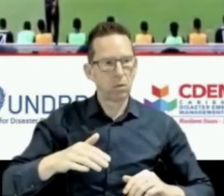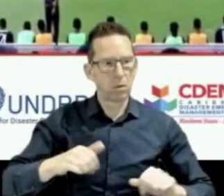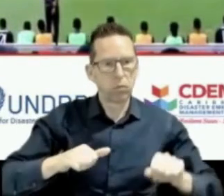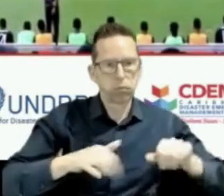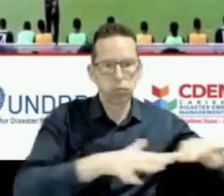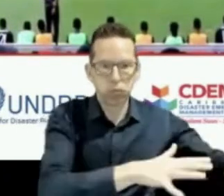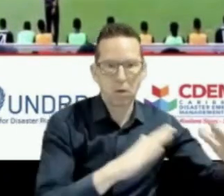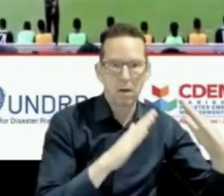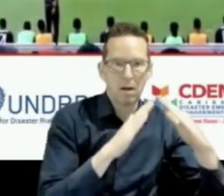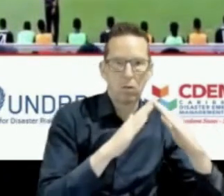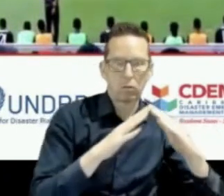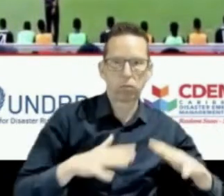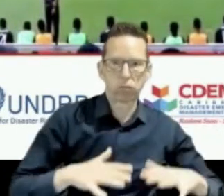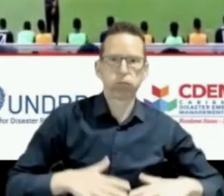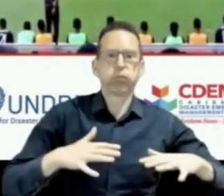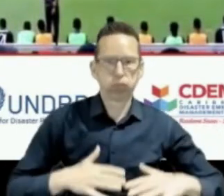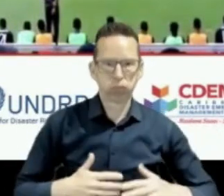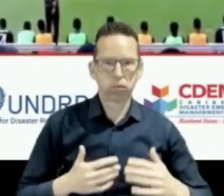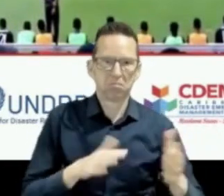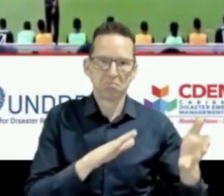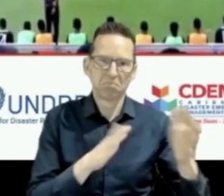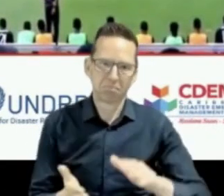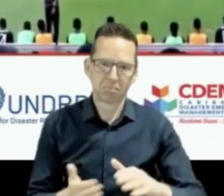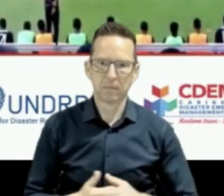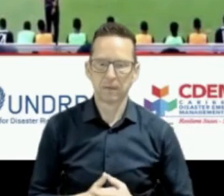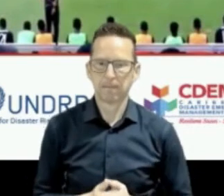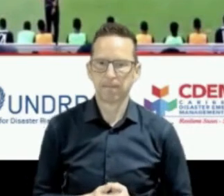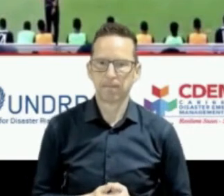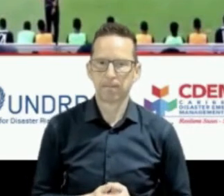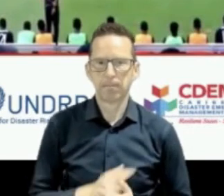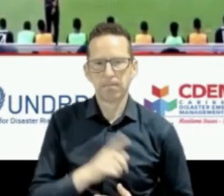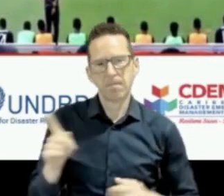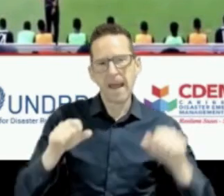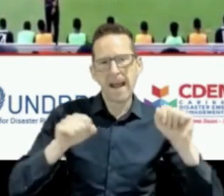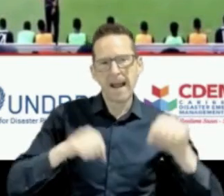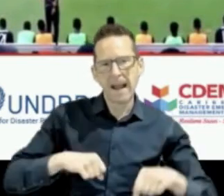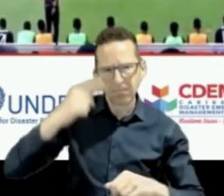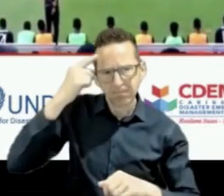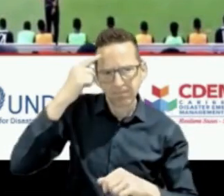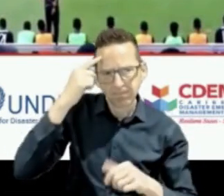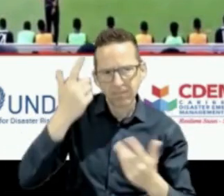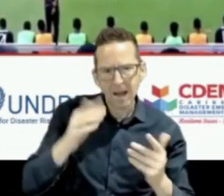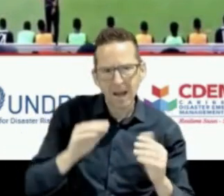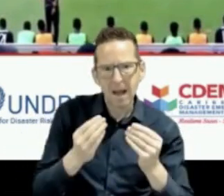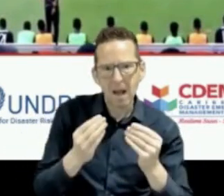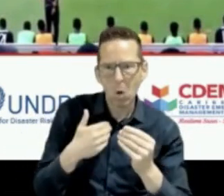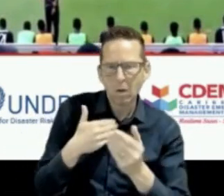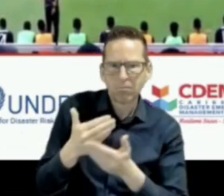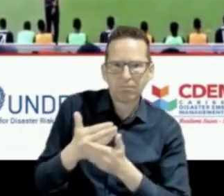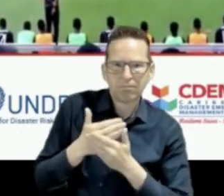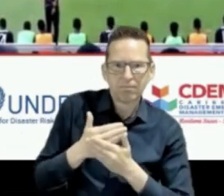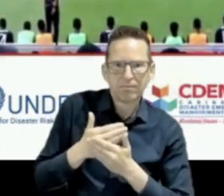measures to protect ourselves. In the Caribbean, most deaths have occurred in Jamaica and Belize.